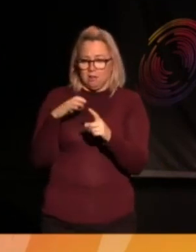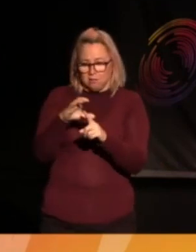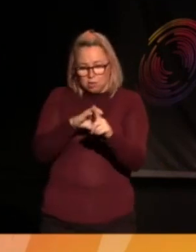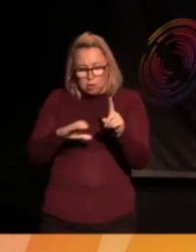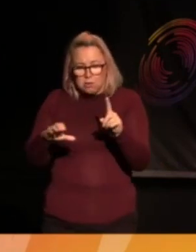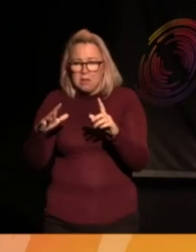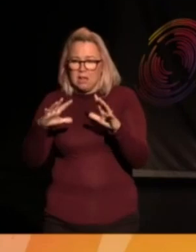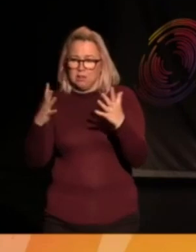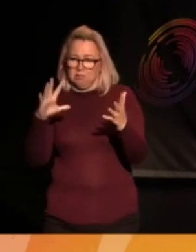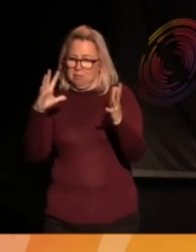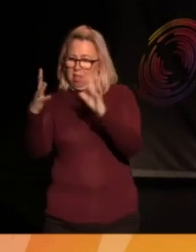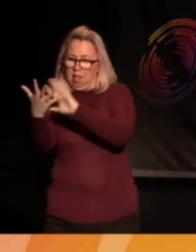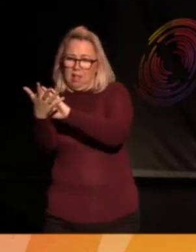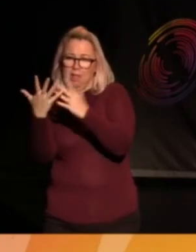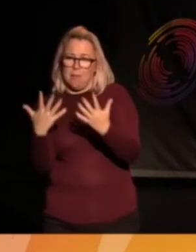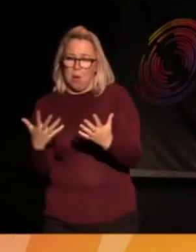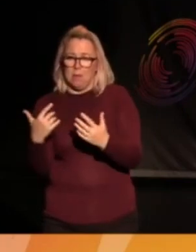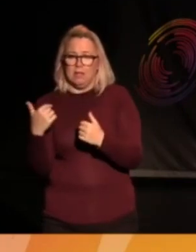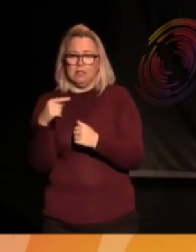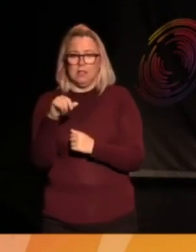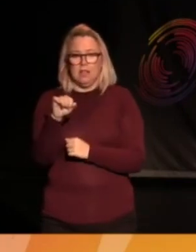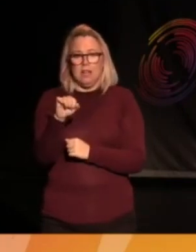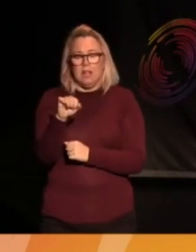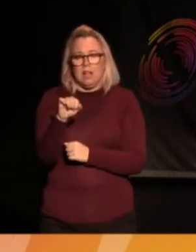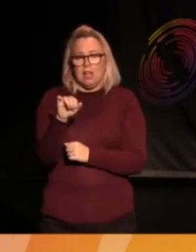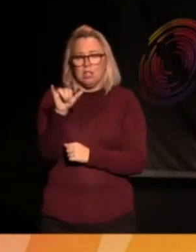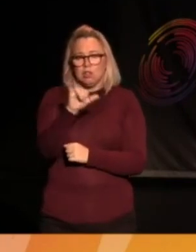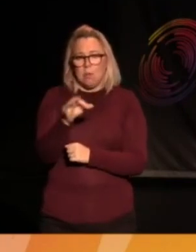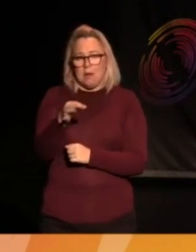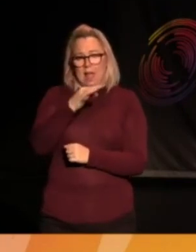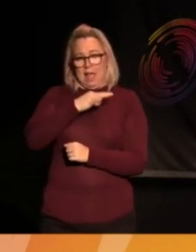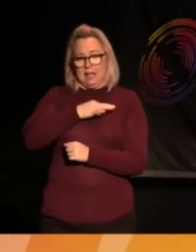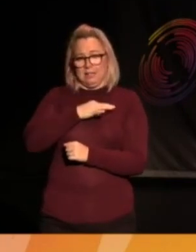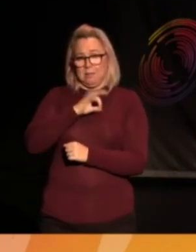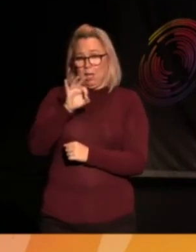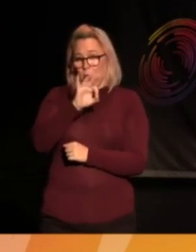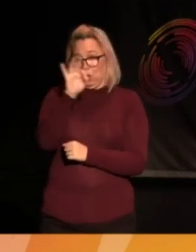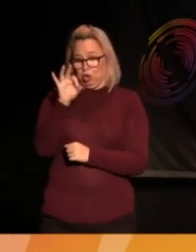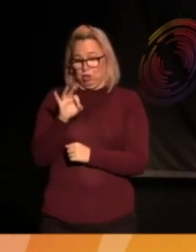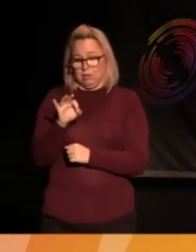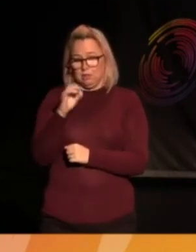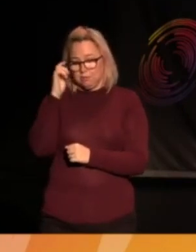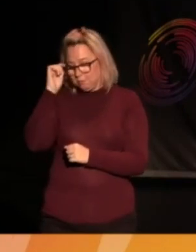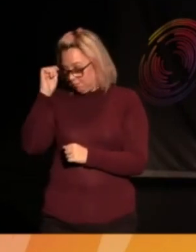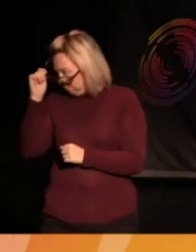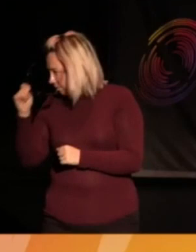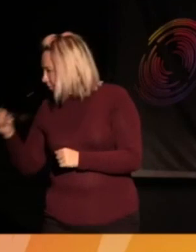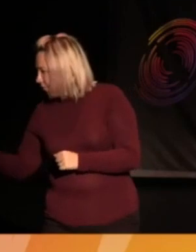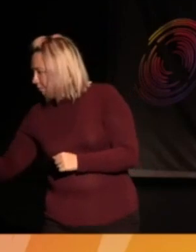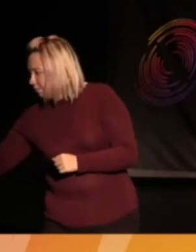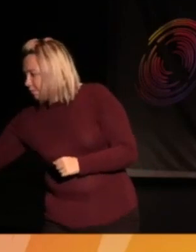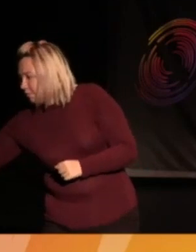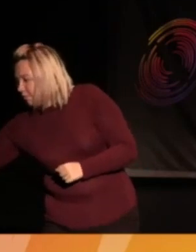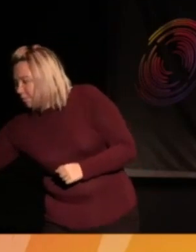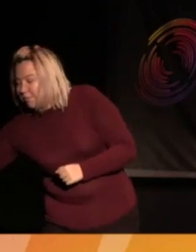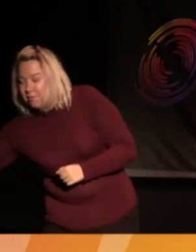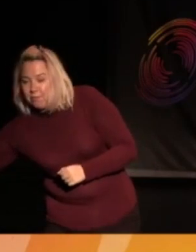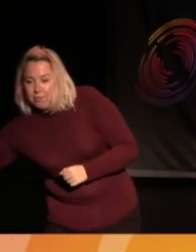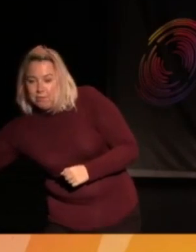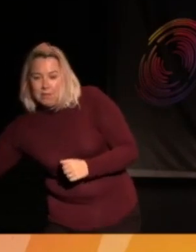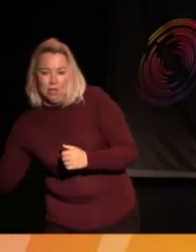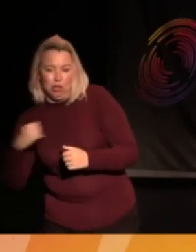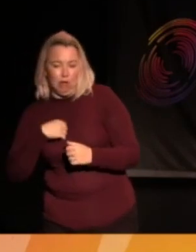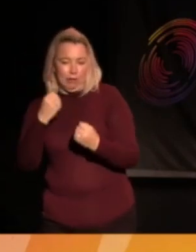climate change. Someone recently asked me a question that was really thought-provoking and quite